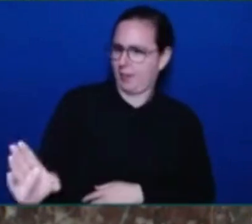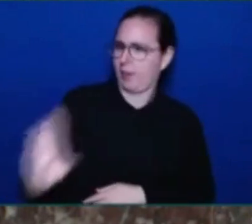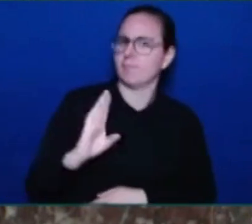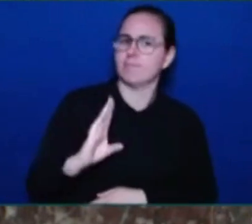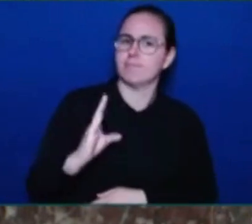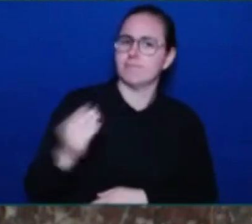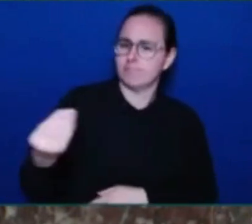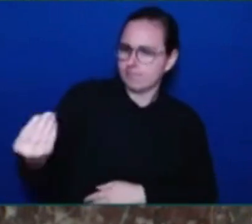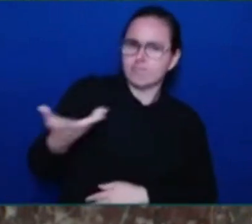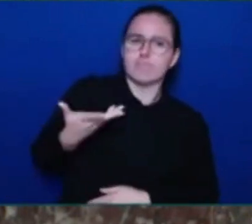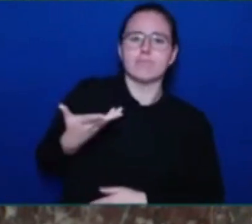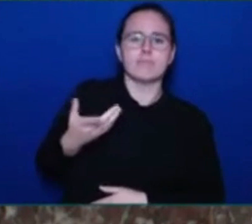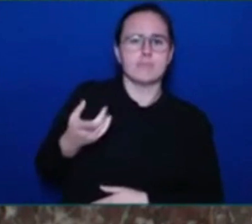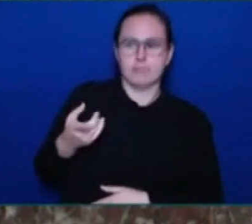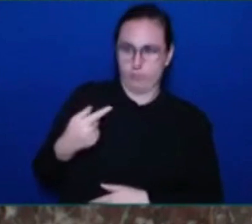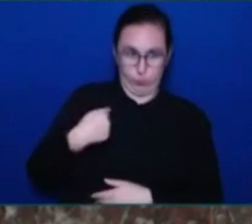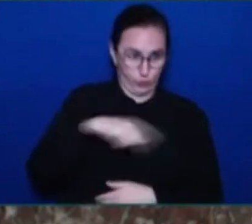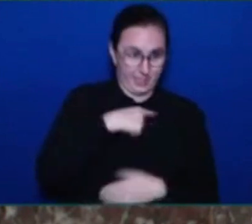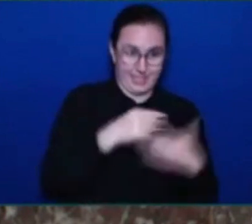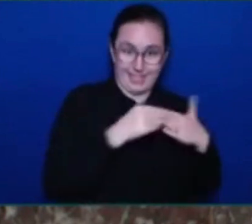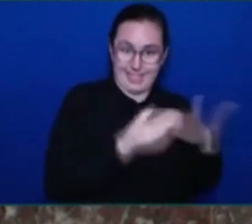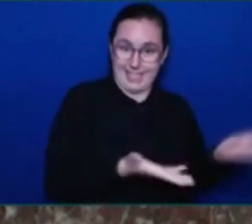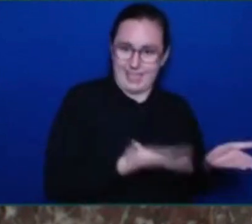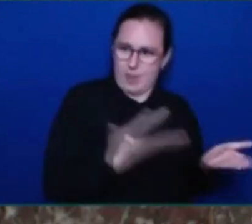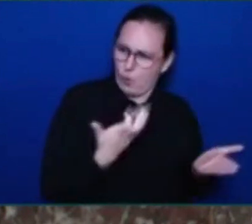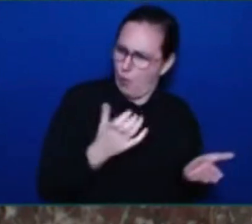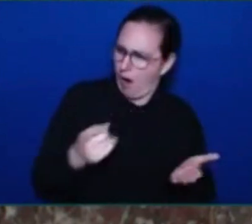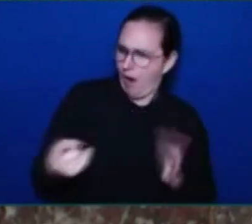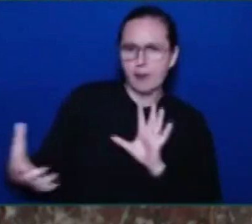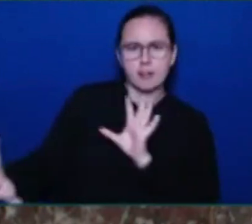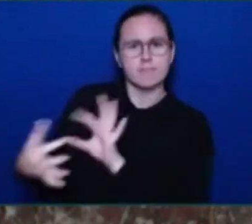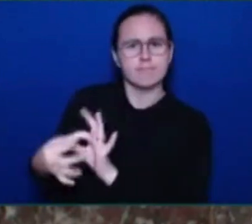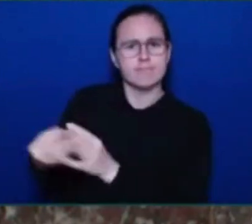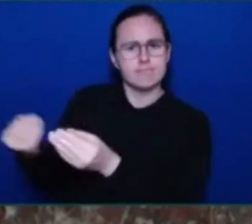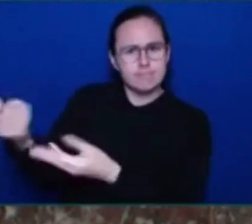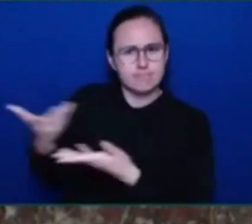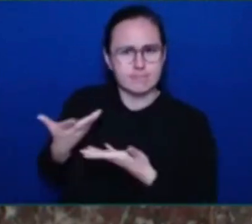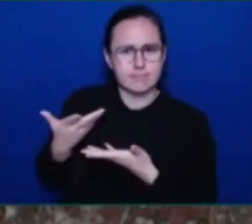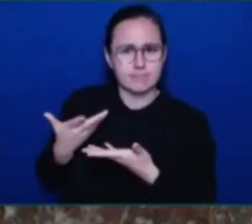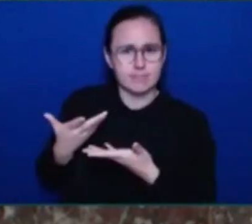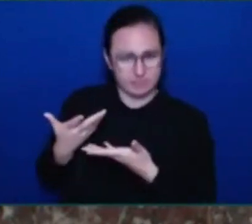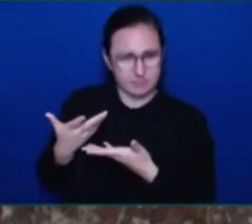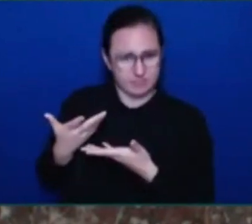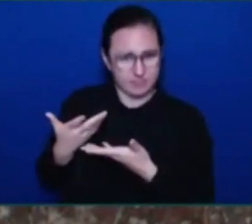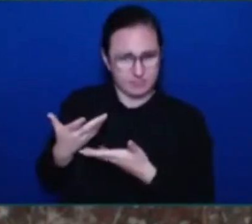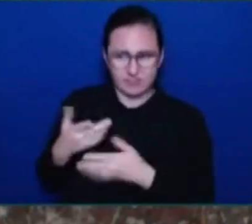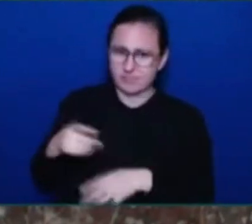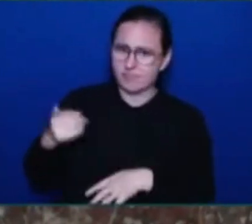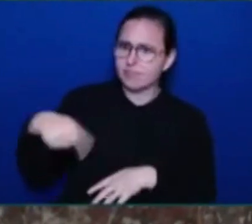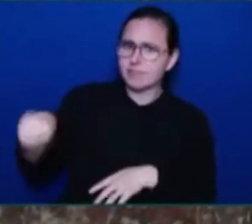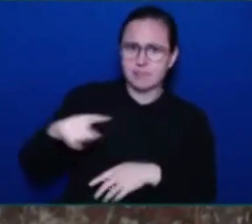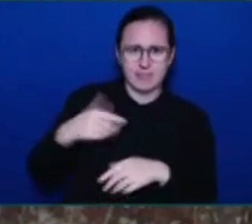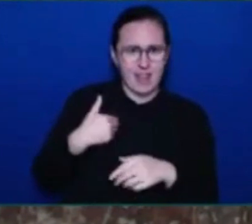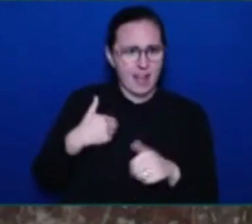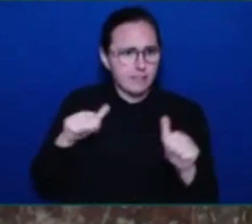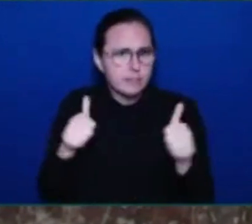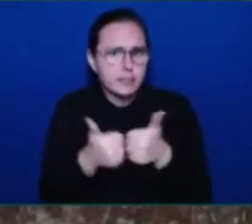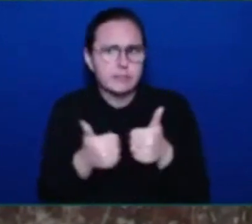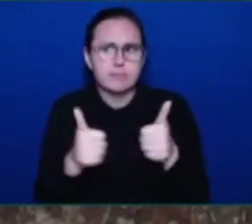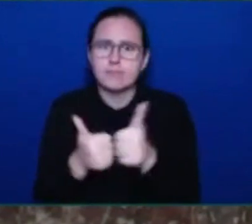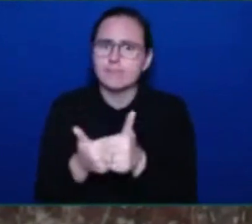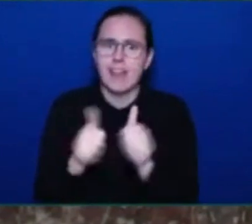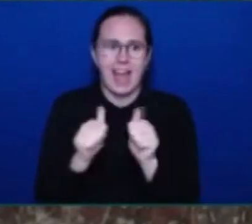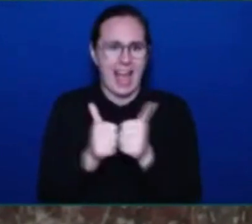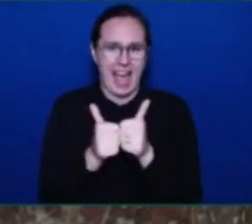to address the big challenges we face together as a society. The poems that I received were creative and